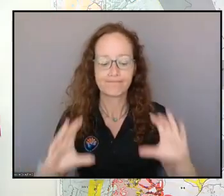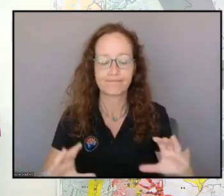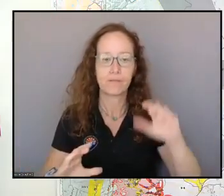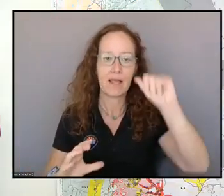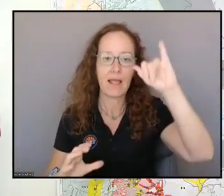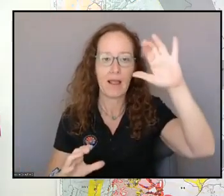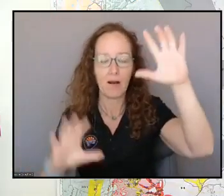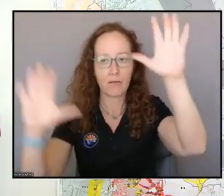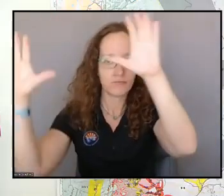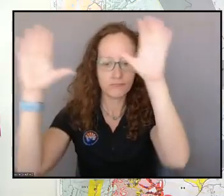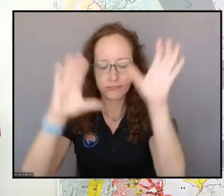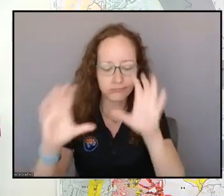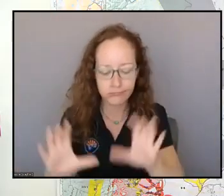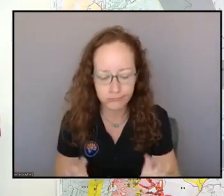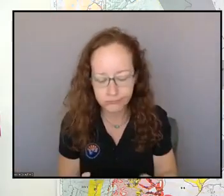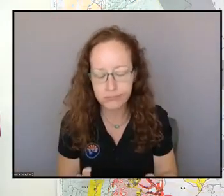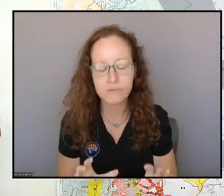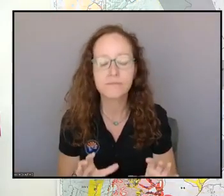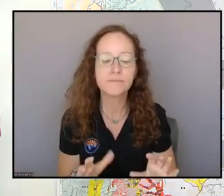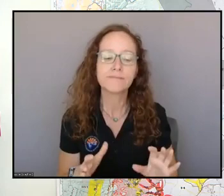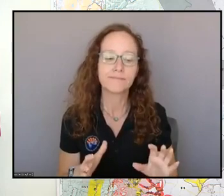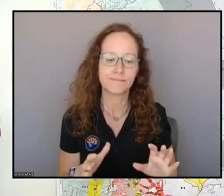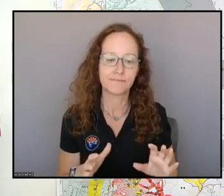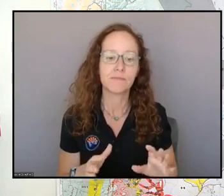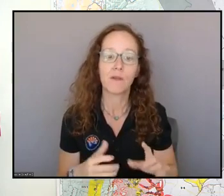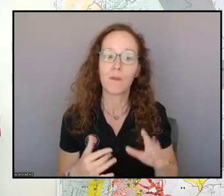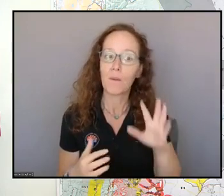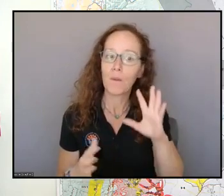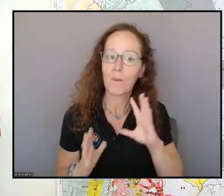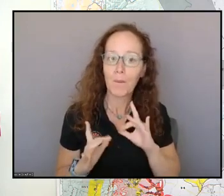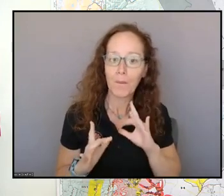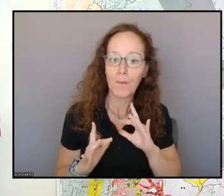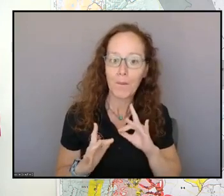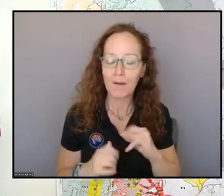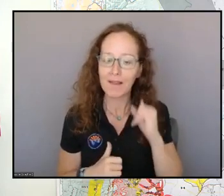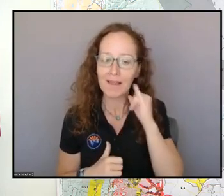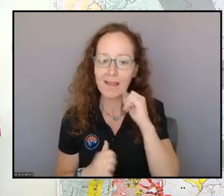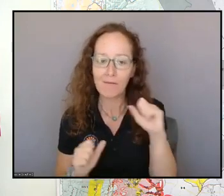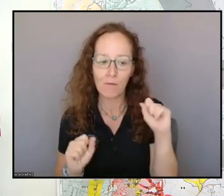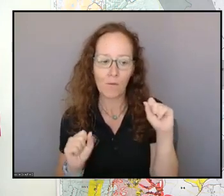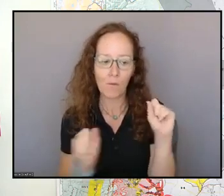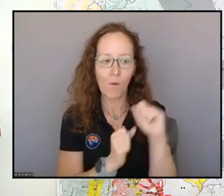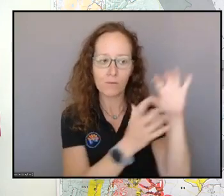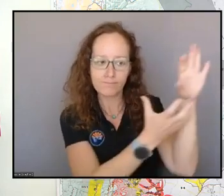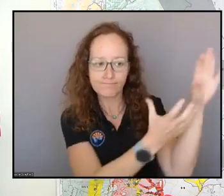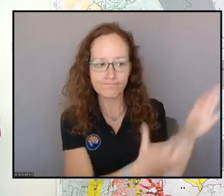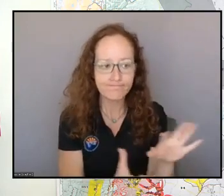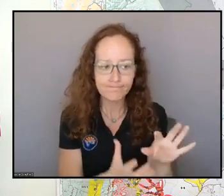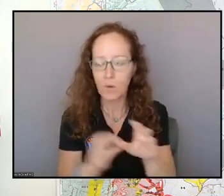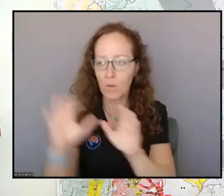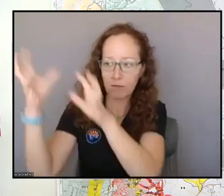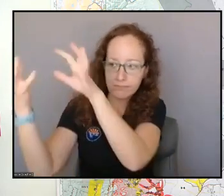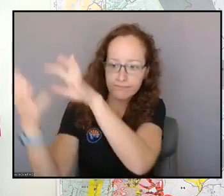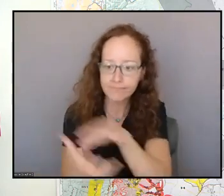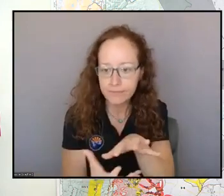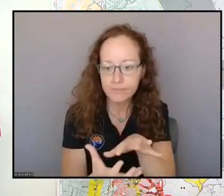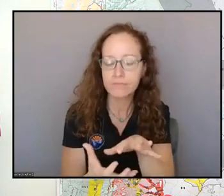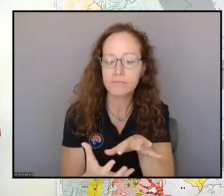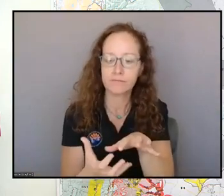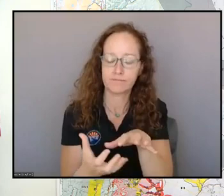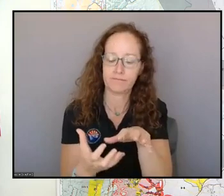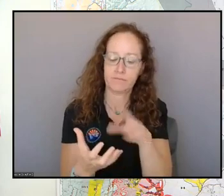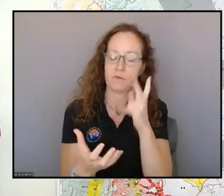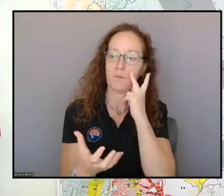it's real cool for when we have cold fronts and the like, or really cold air masses coming in, that we can actually differentiate that